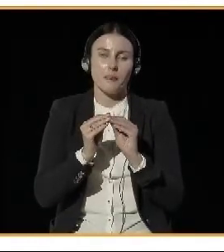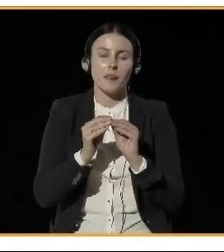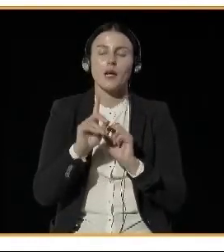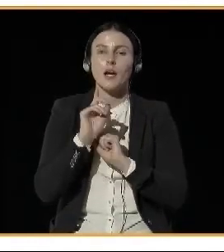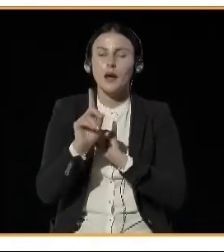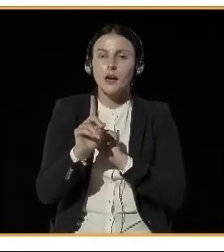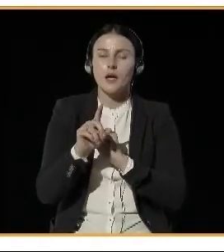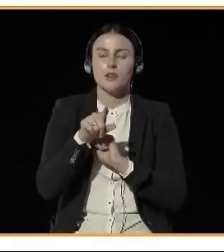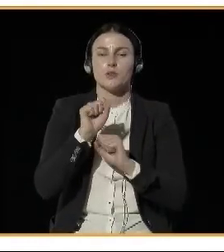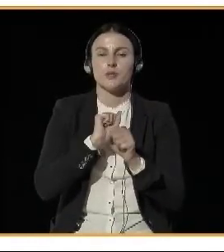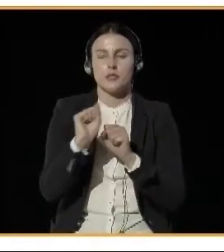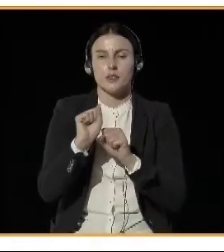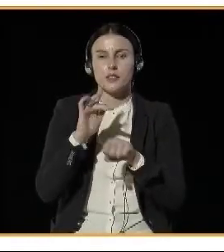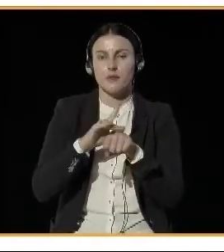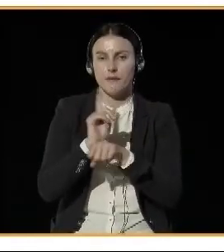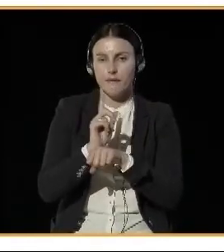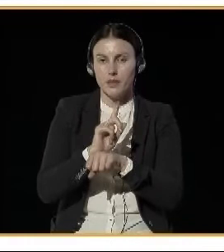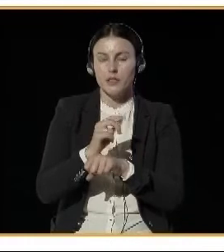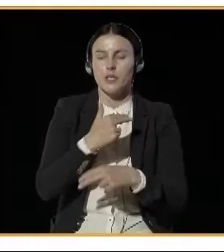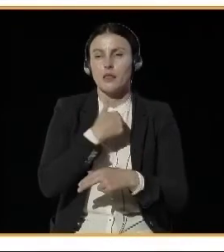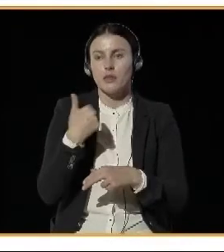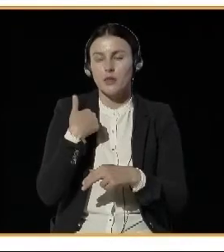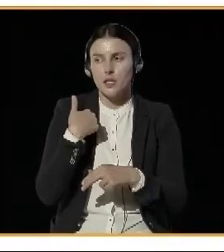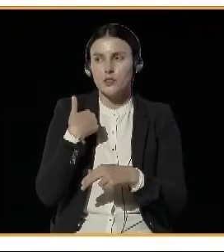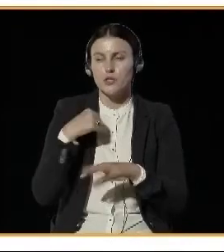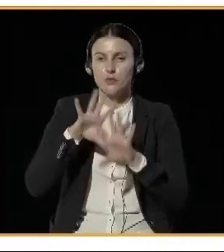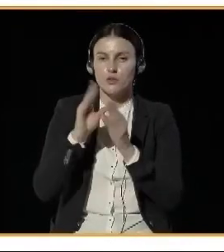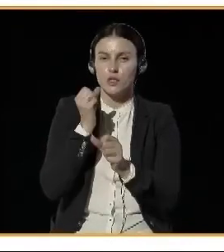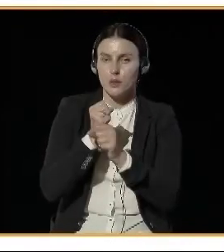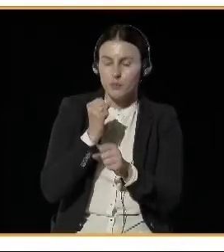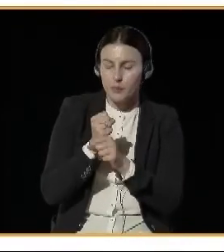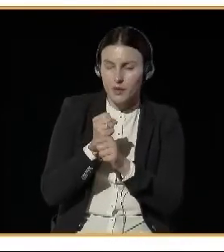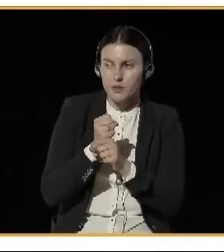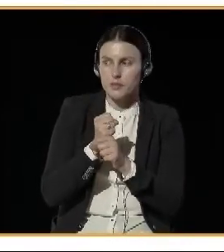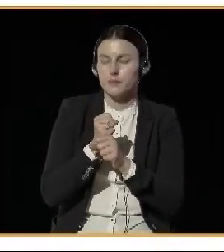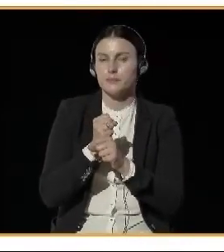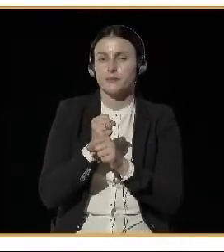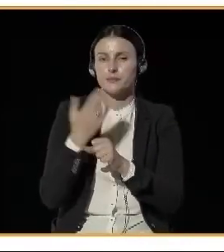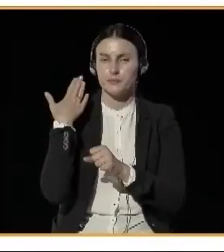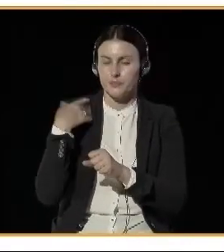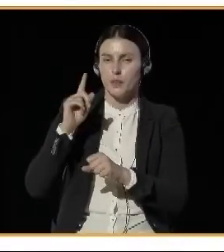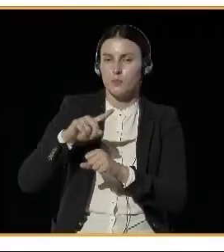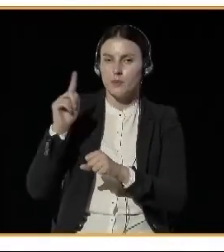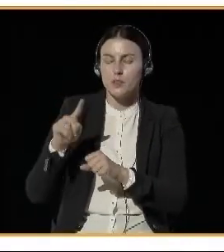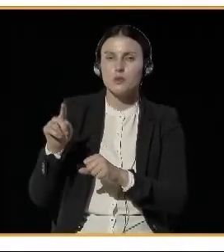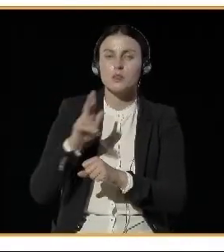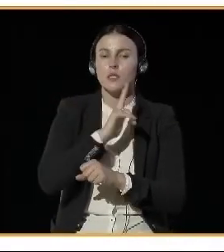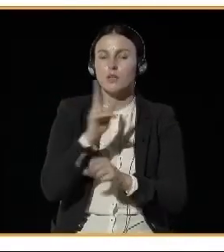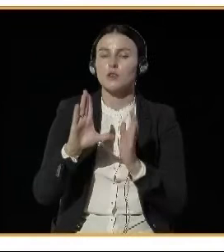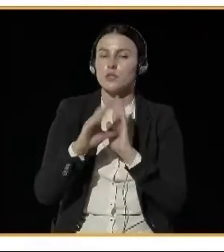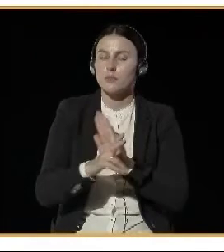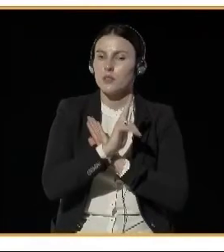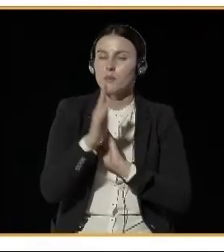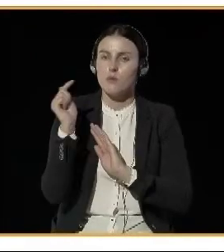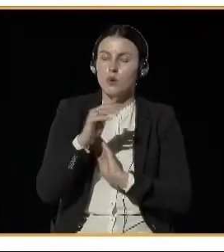the last few months, that every city has to have this action plan that is reliable and where